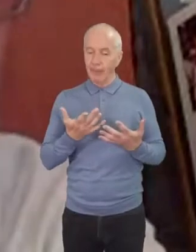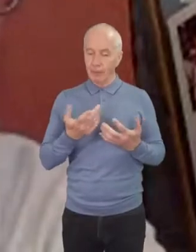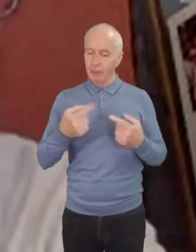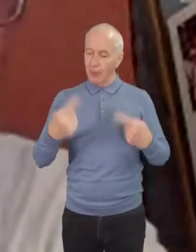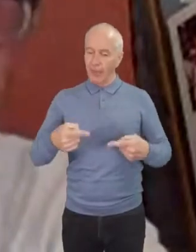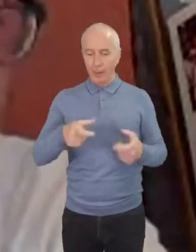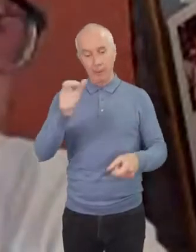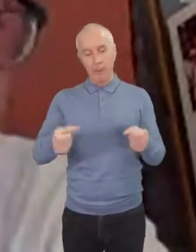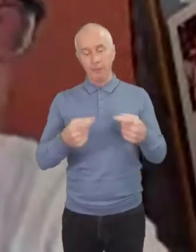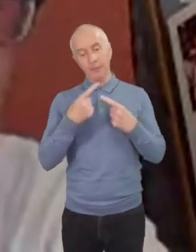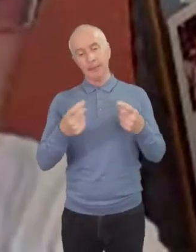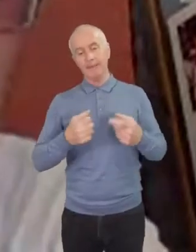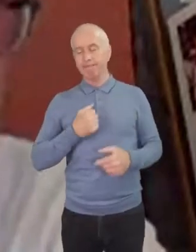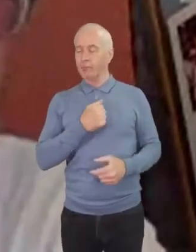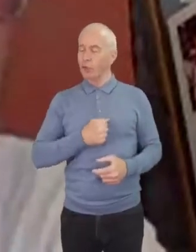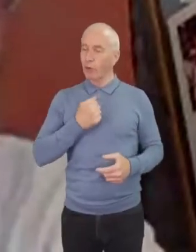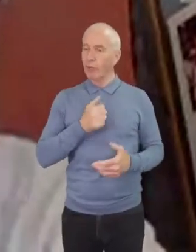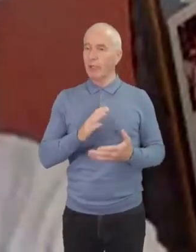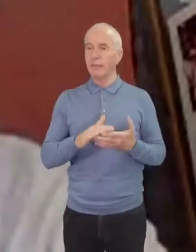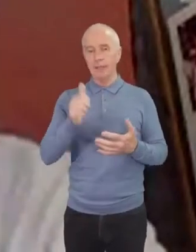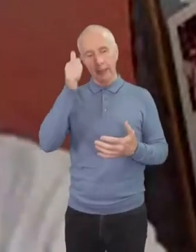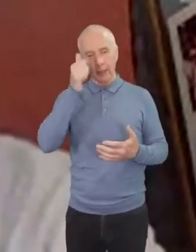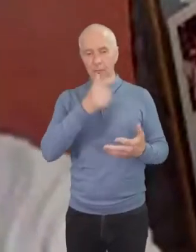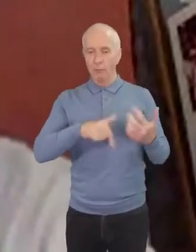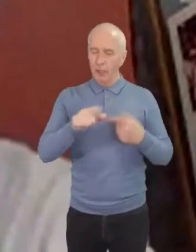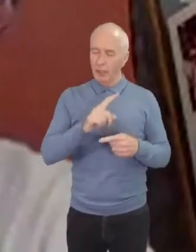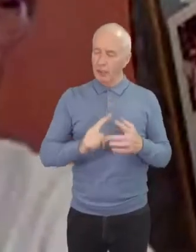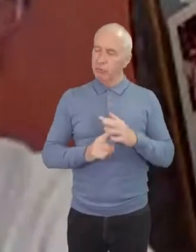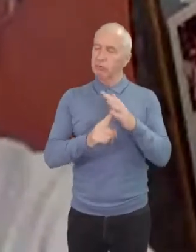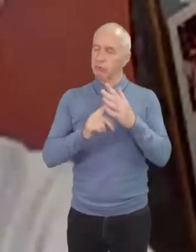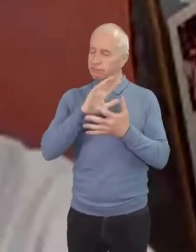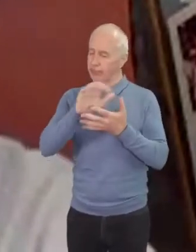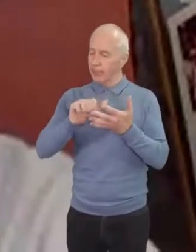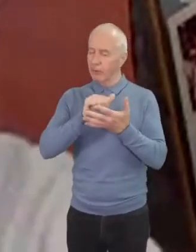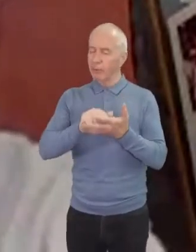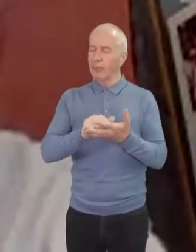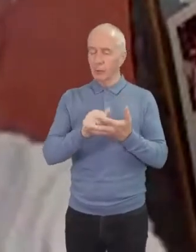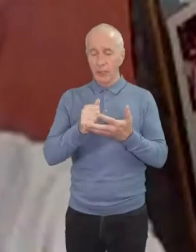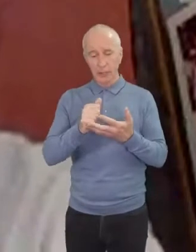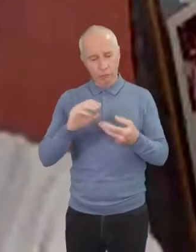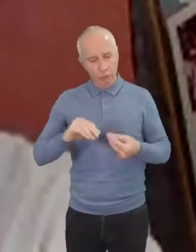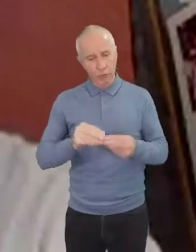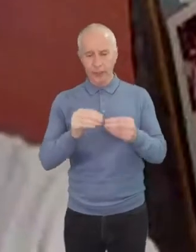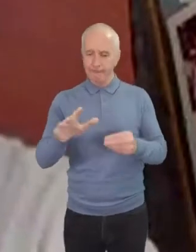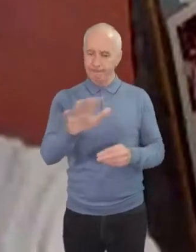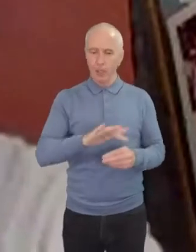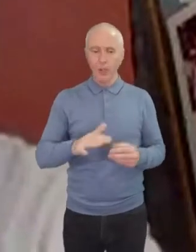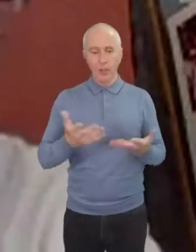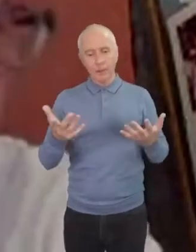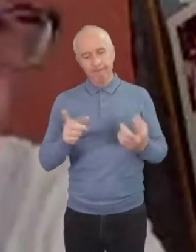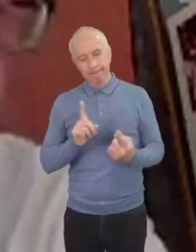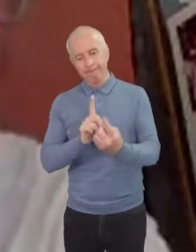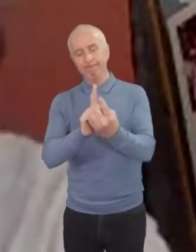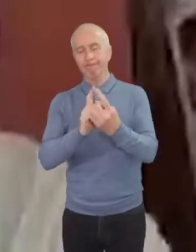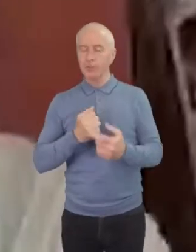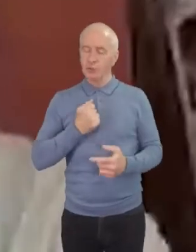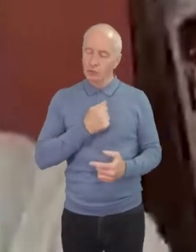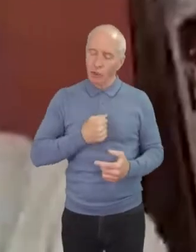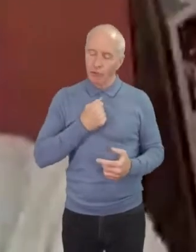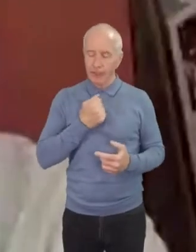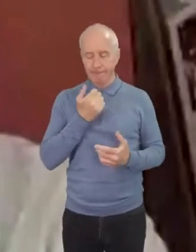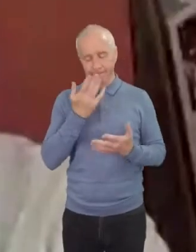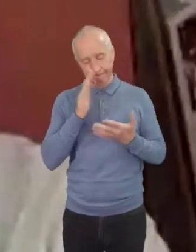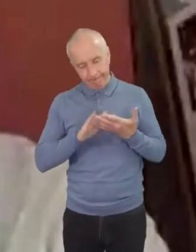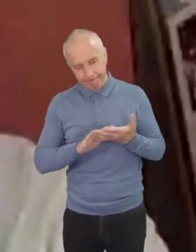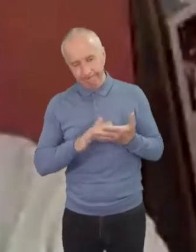countercultural but very you know sacramental and biblical that we create spaces where we can say that we're sorry to each other and confess where we've